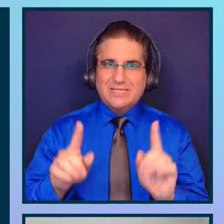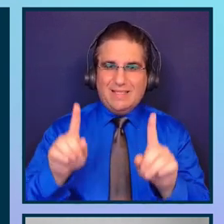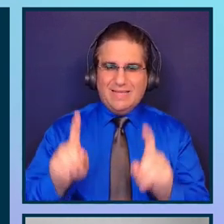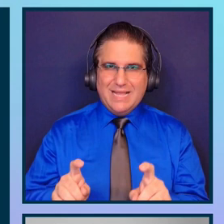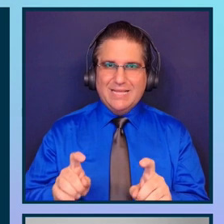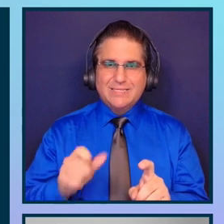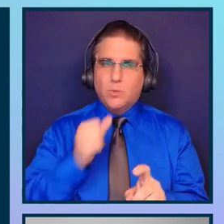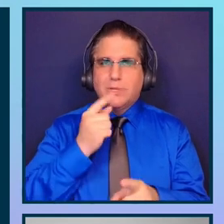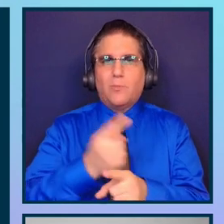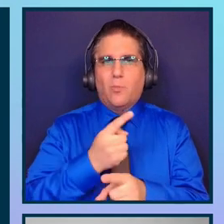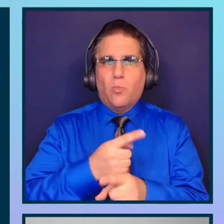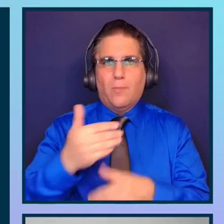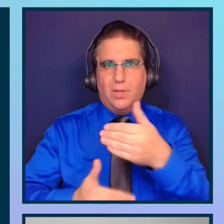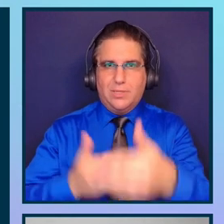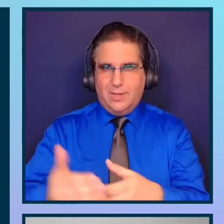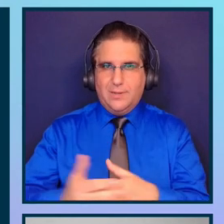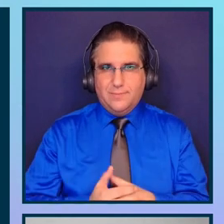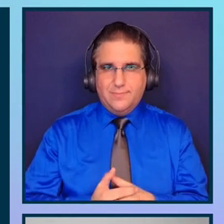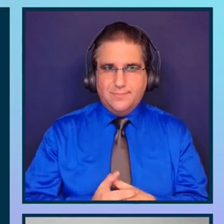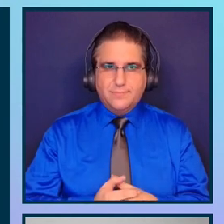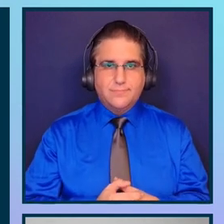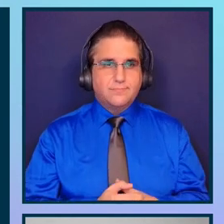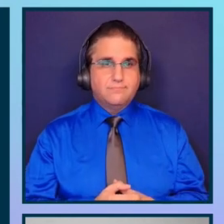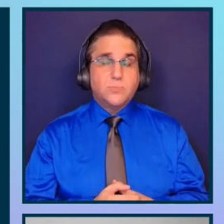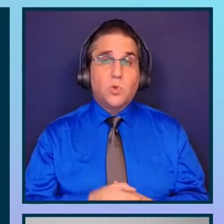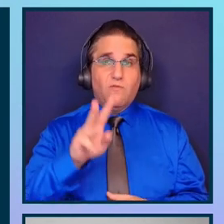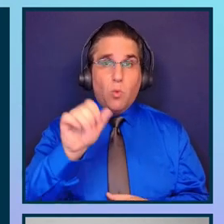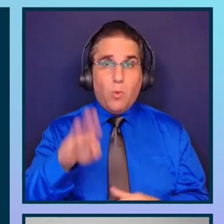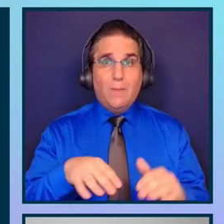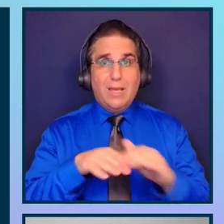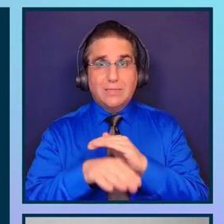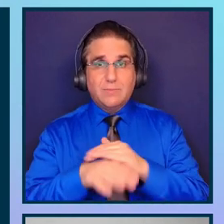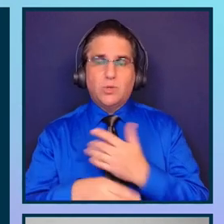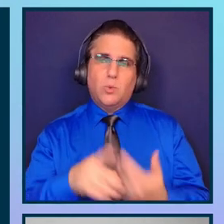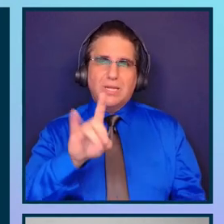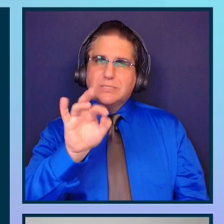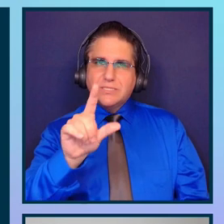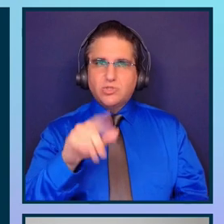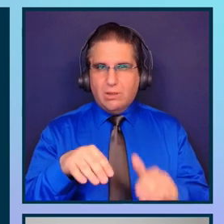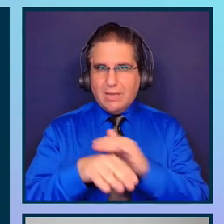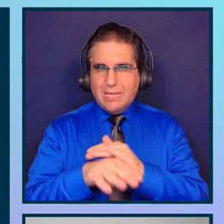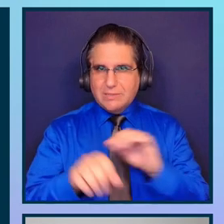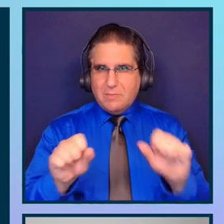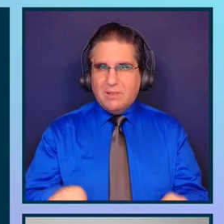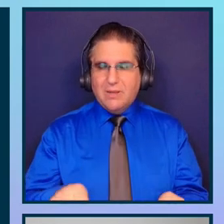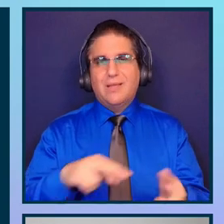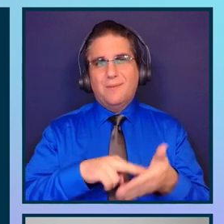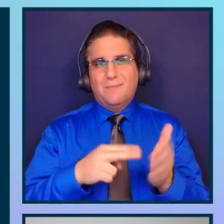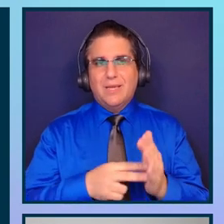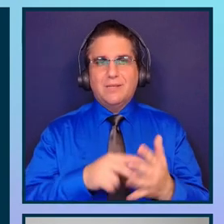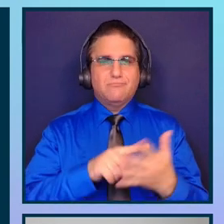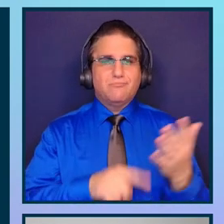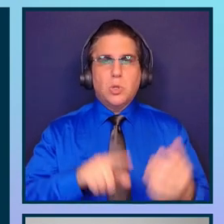done properly. When we talk about access web accessibility or digital accessibility we talk about tools about